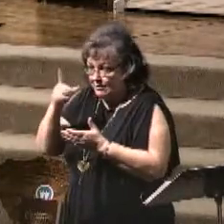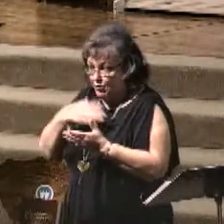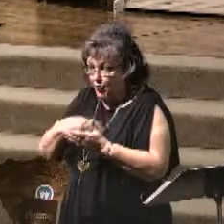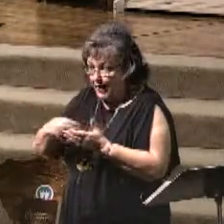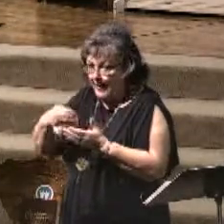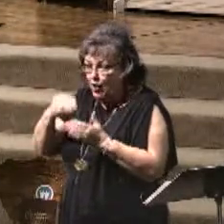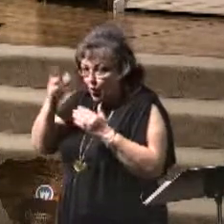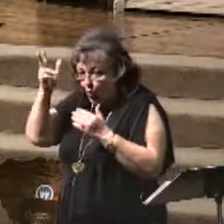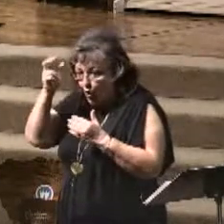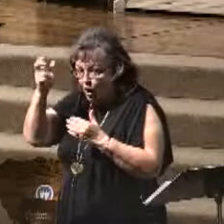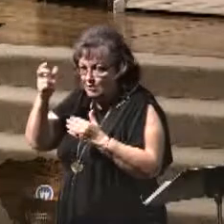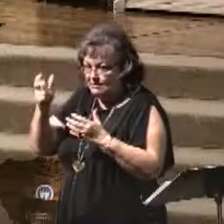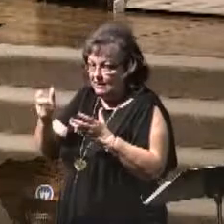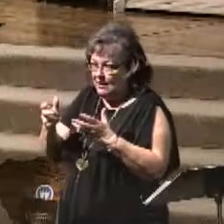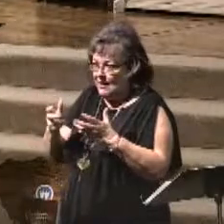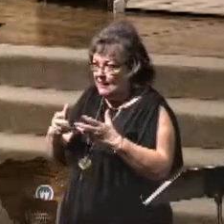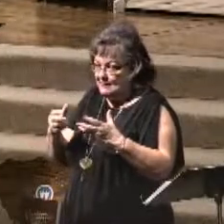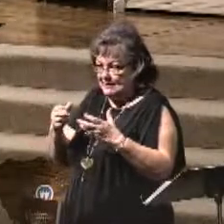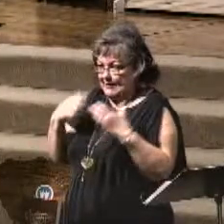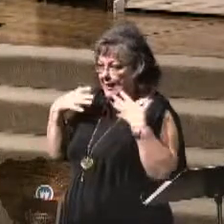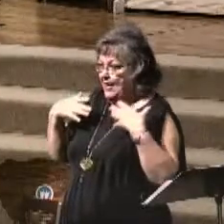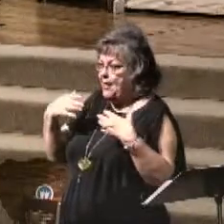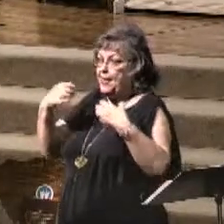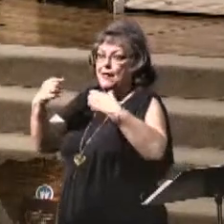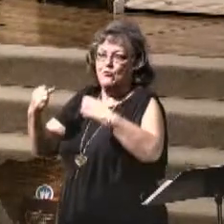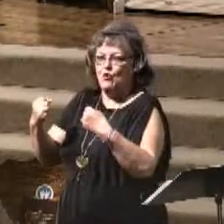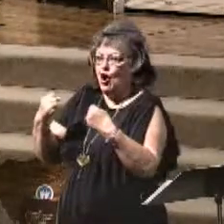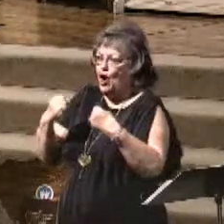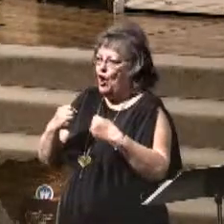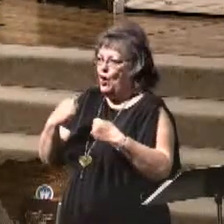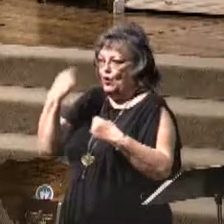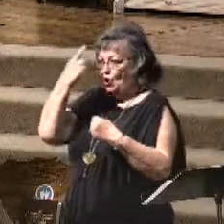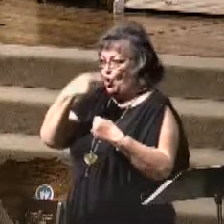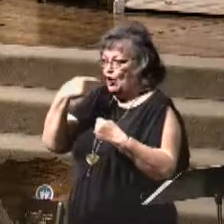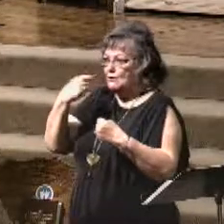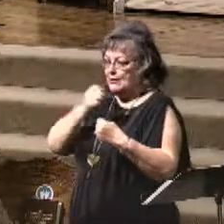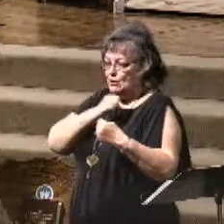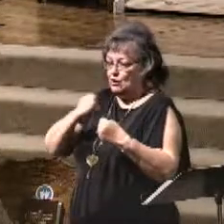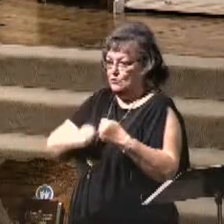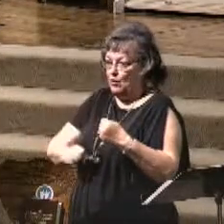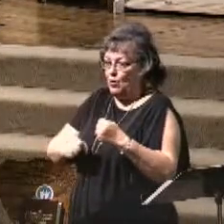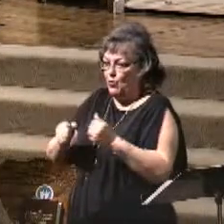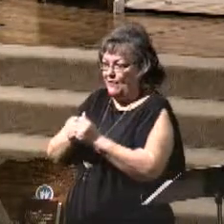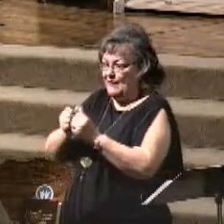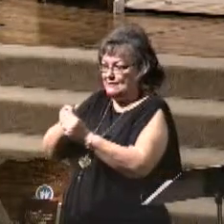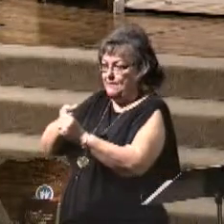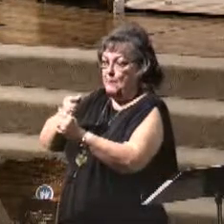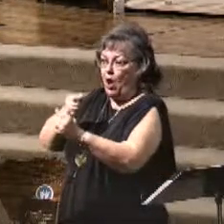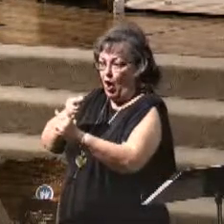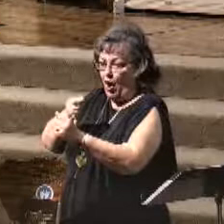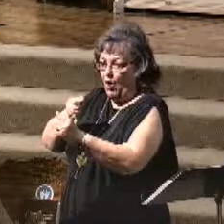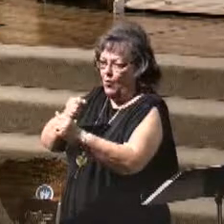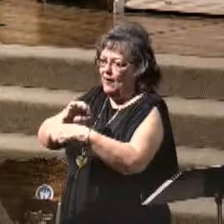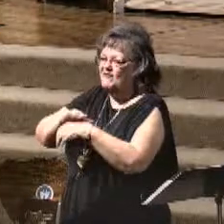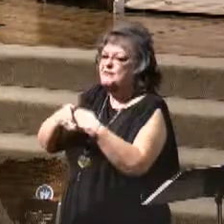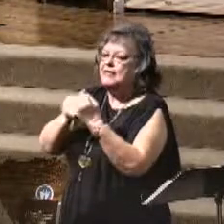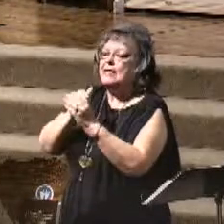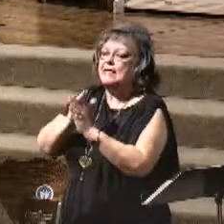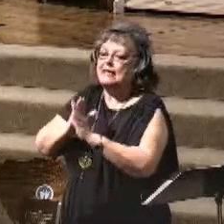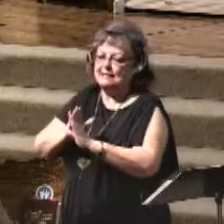hero, as a superman, you might say, and with this bow, with this bow of peace,